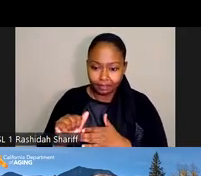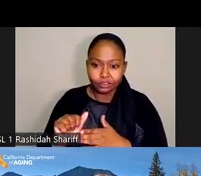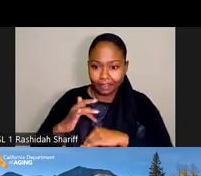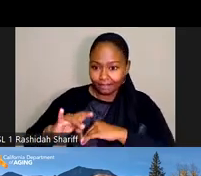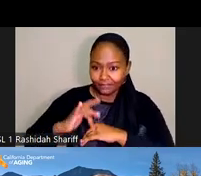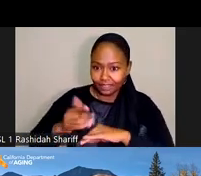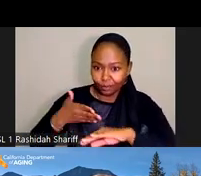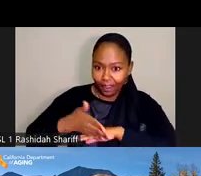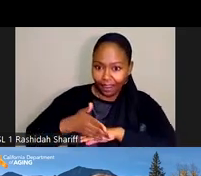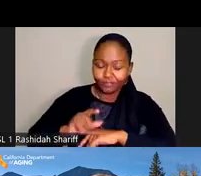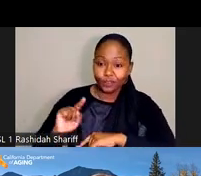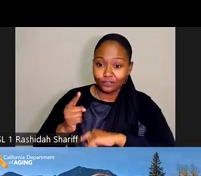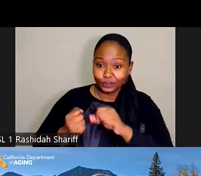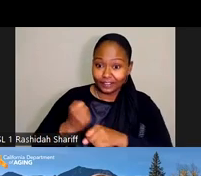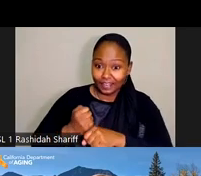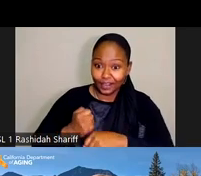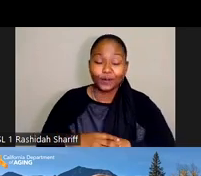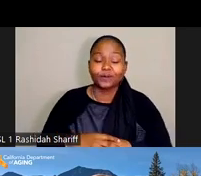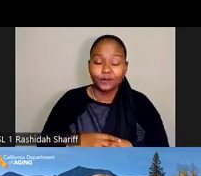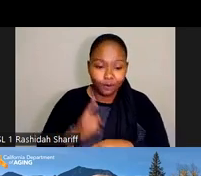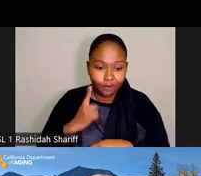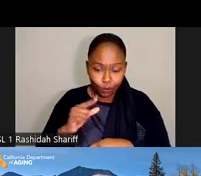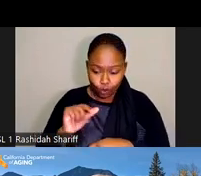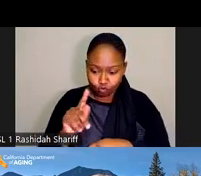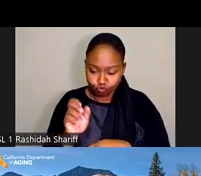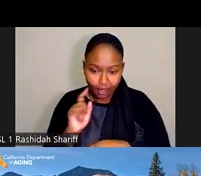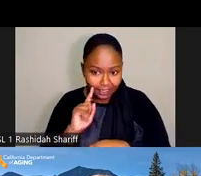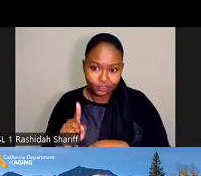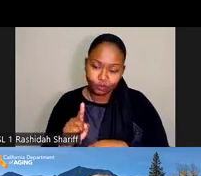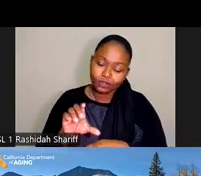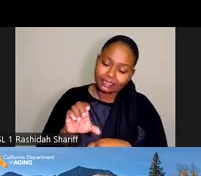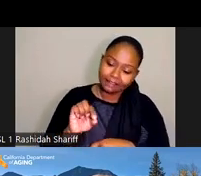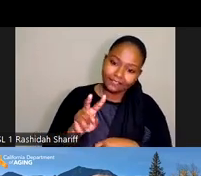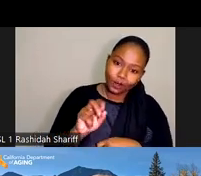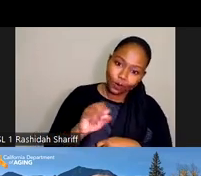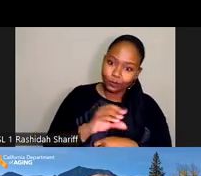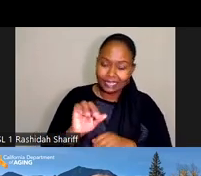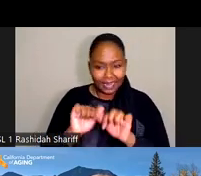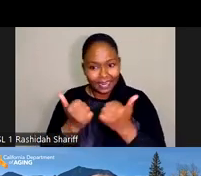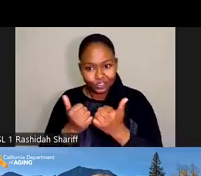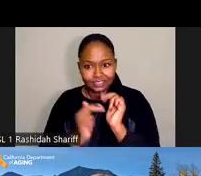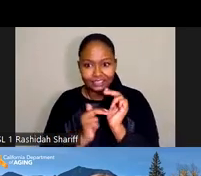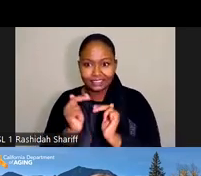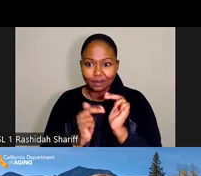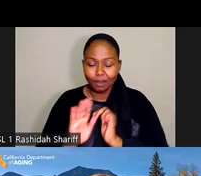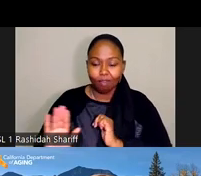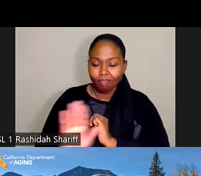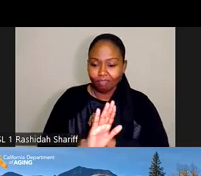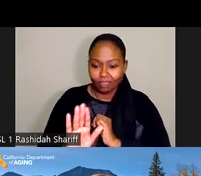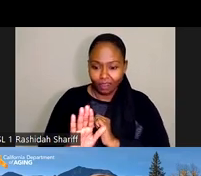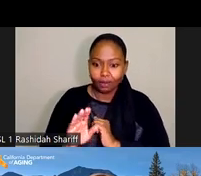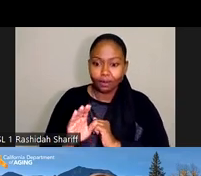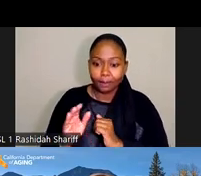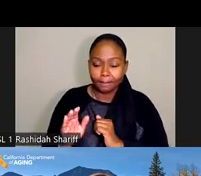after the first of the year for grants to local CBOs and agencies to build their behavioral health